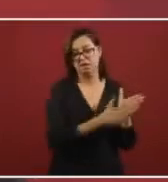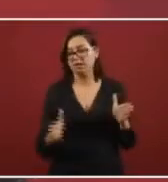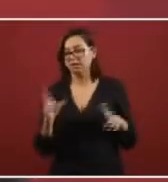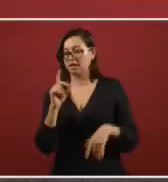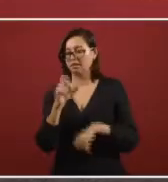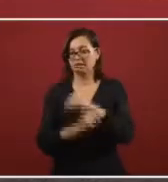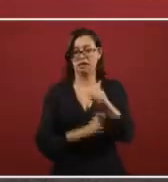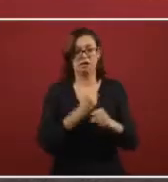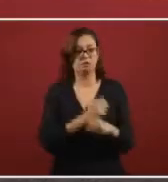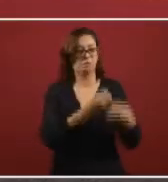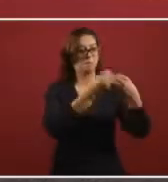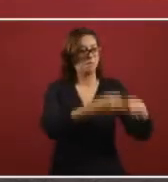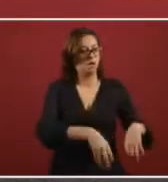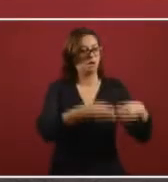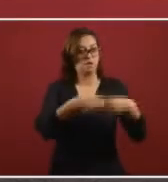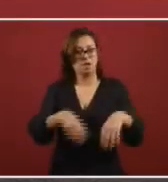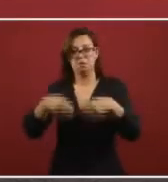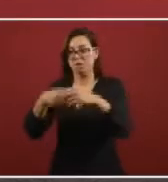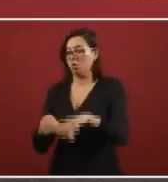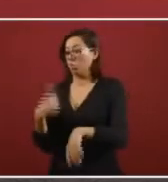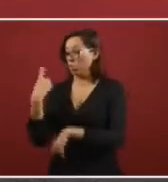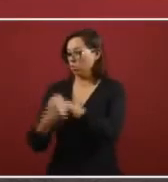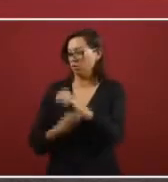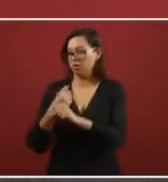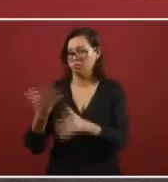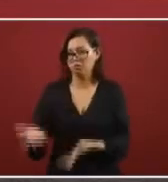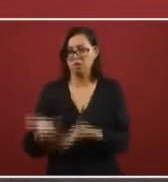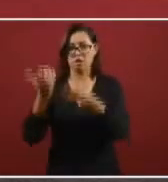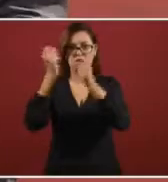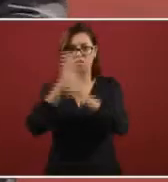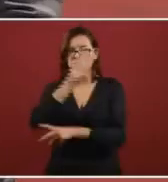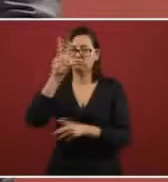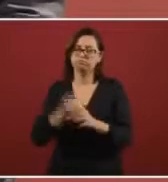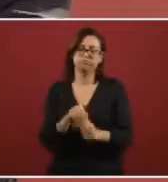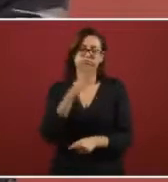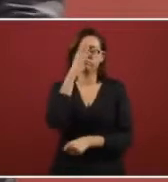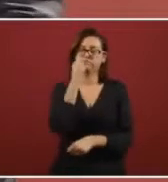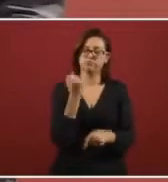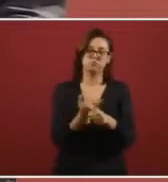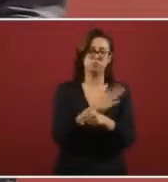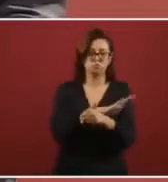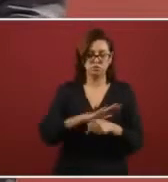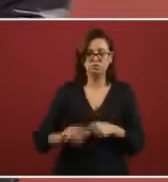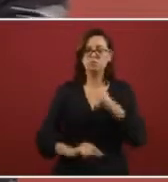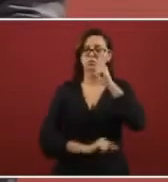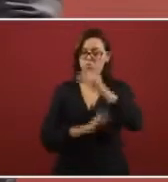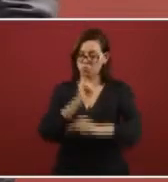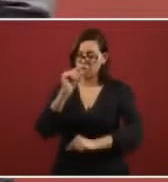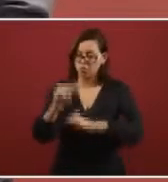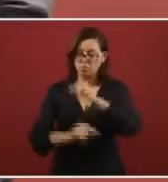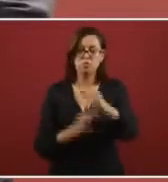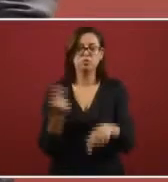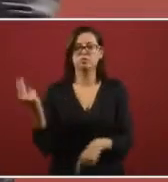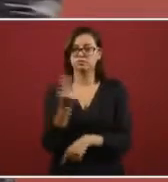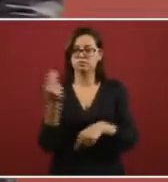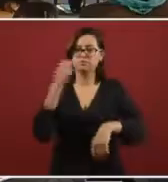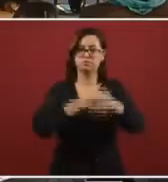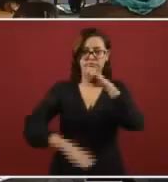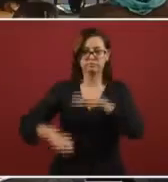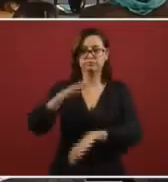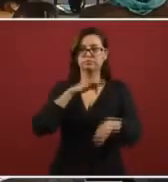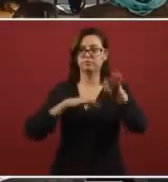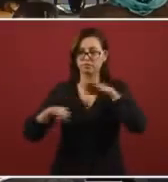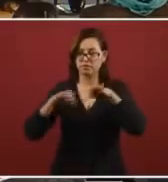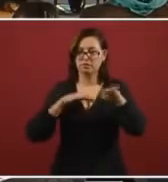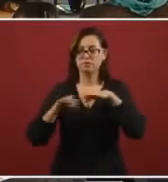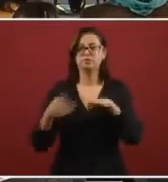loss but it's a process that's gradual because we need to maintain the companies and the